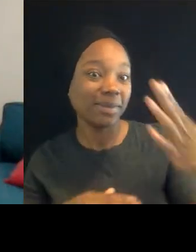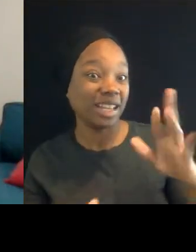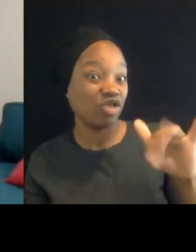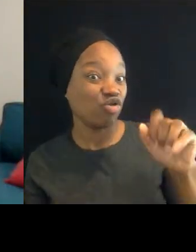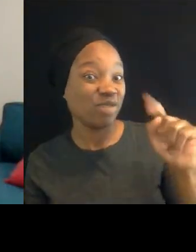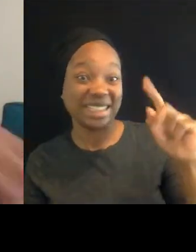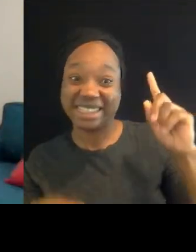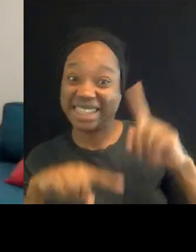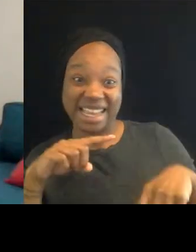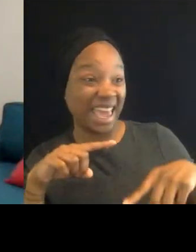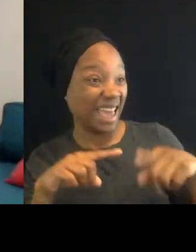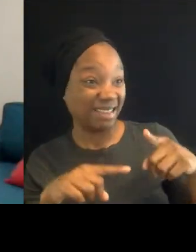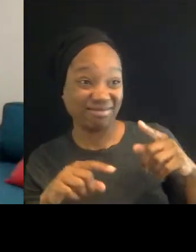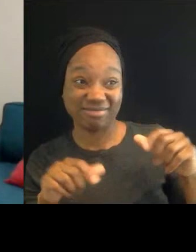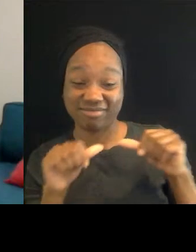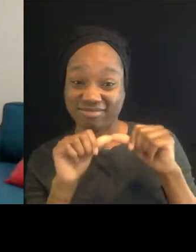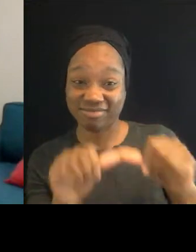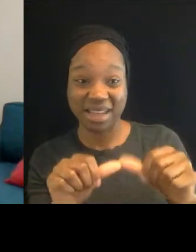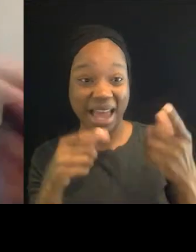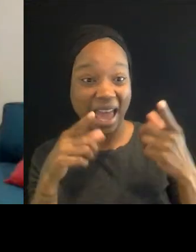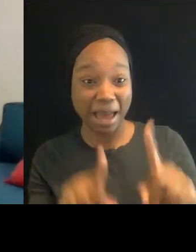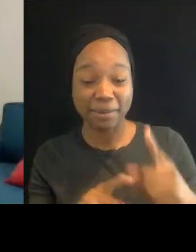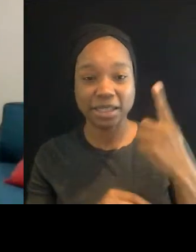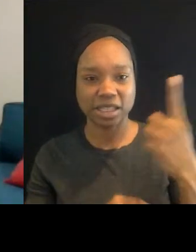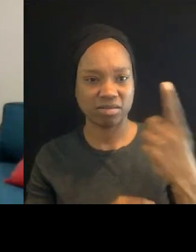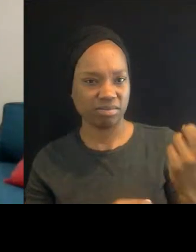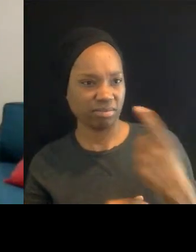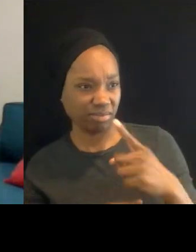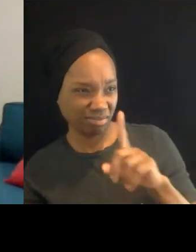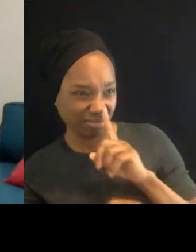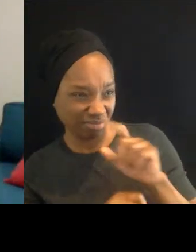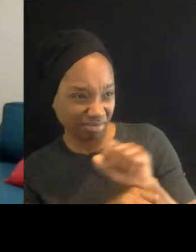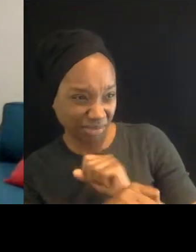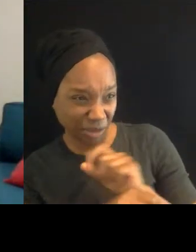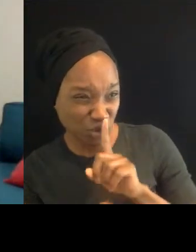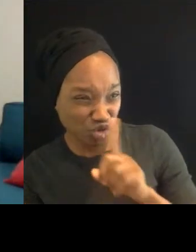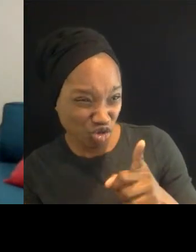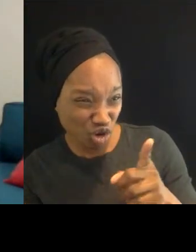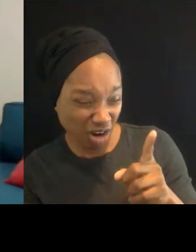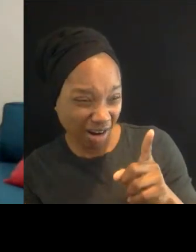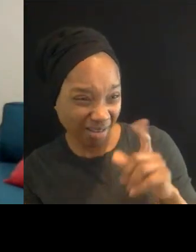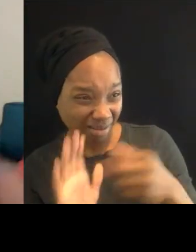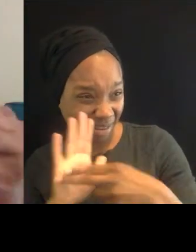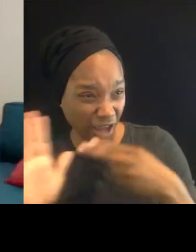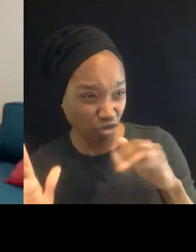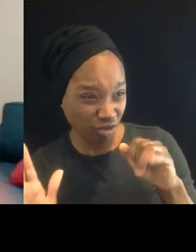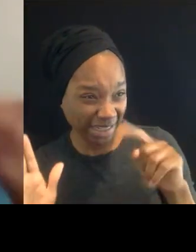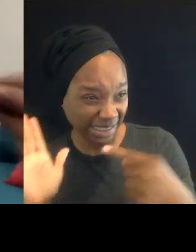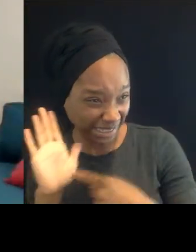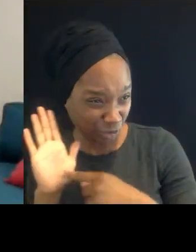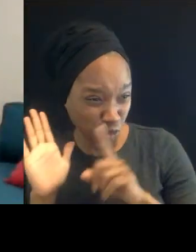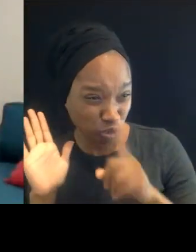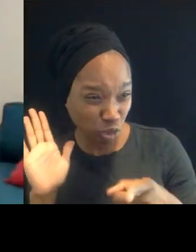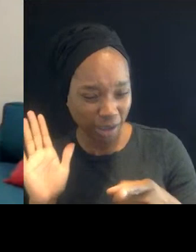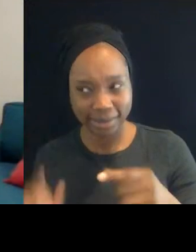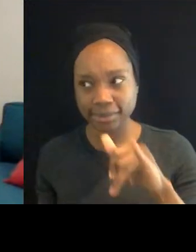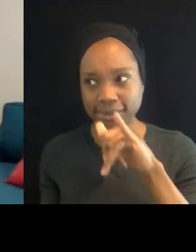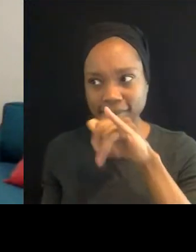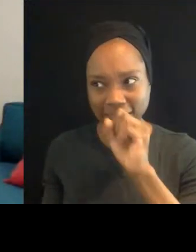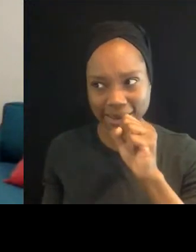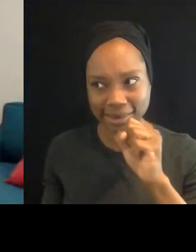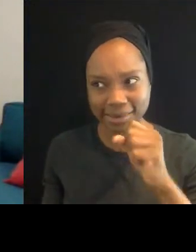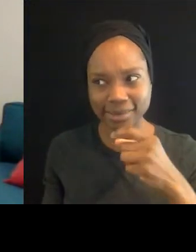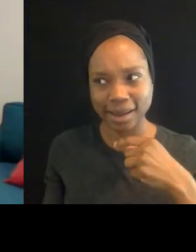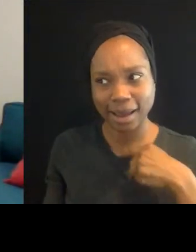And then someone says, well, are you sure this is racist? Yes, I am. I am. Well, do you have the idea on that?